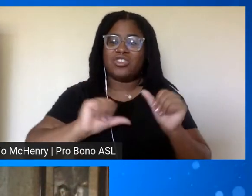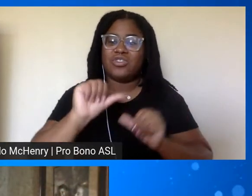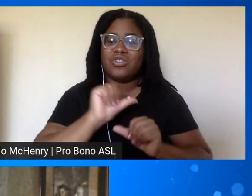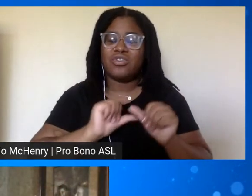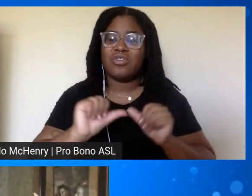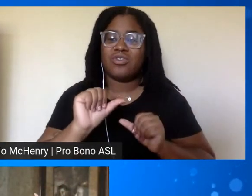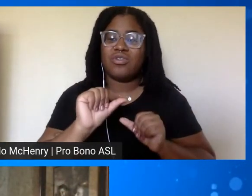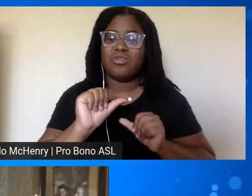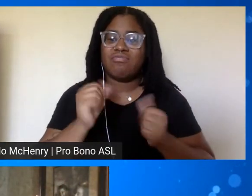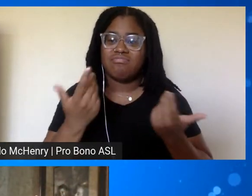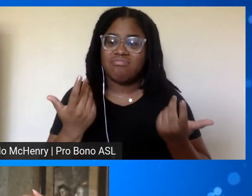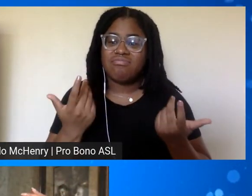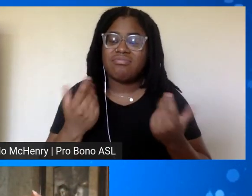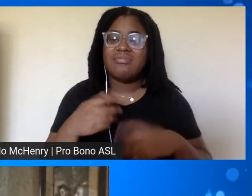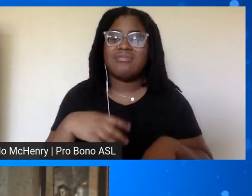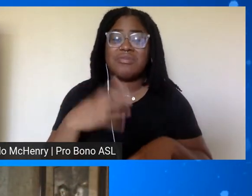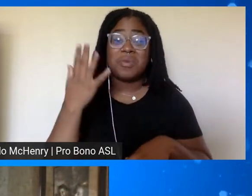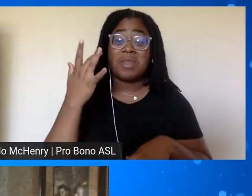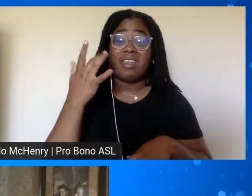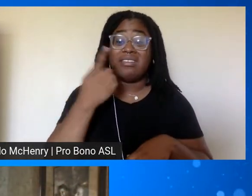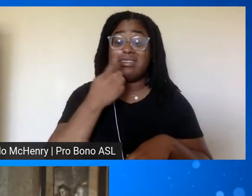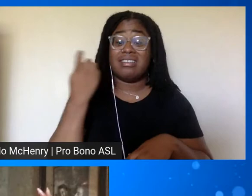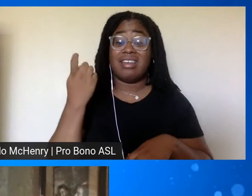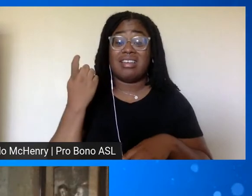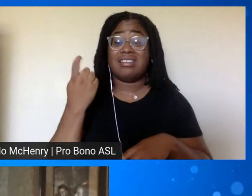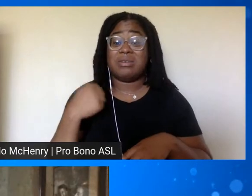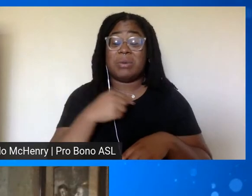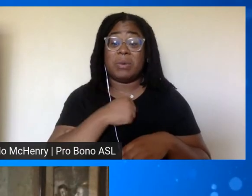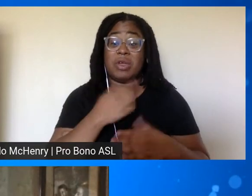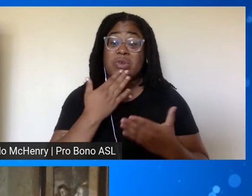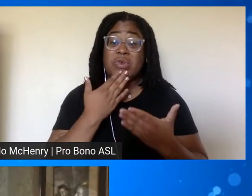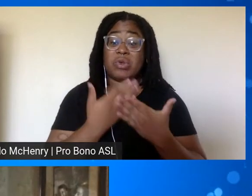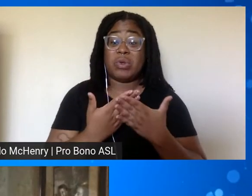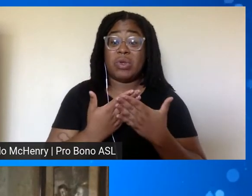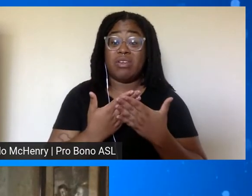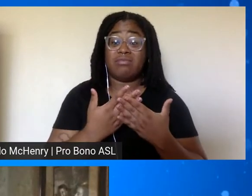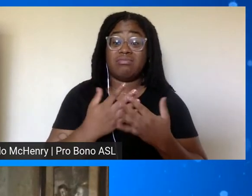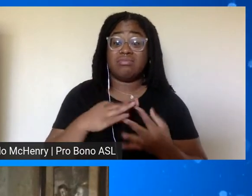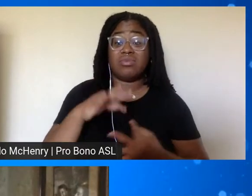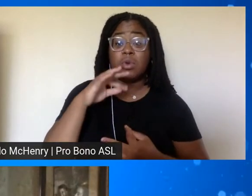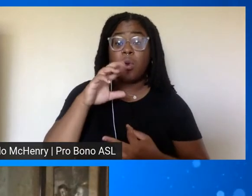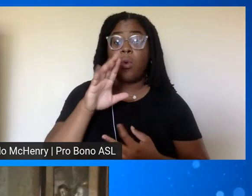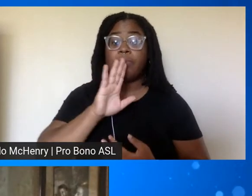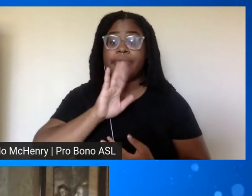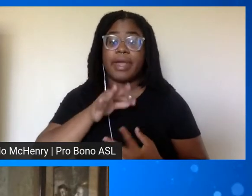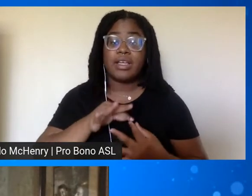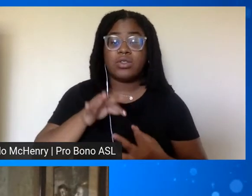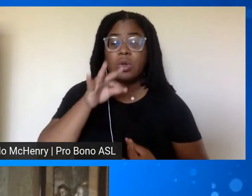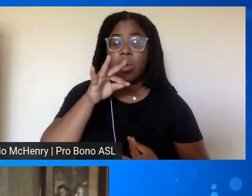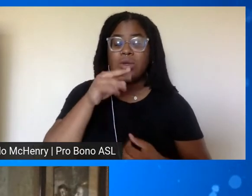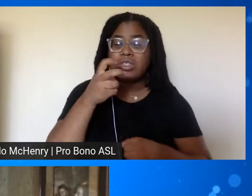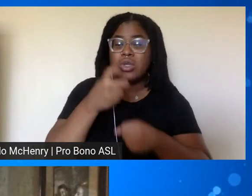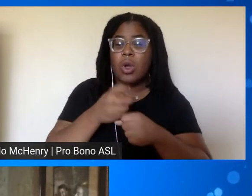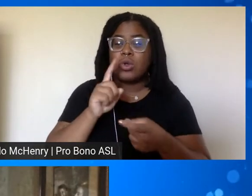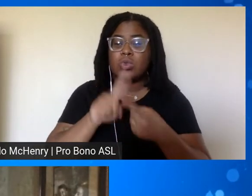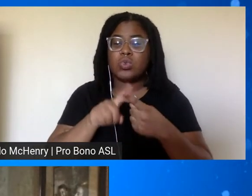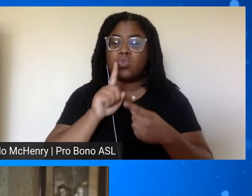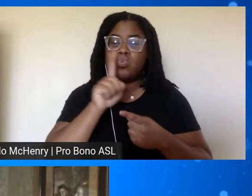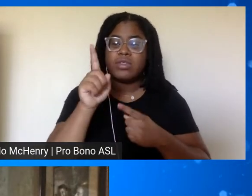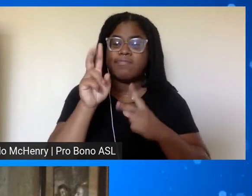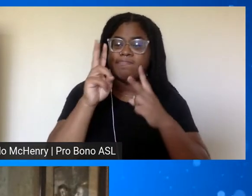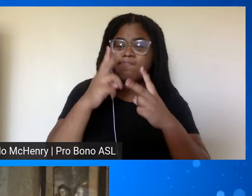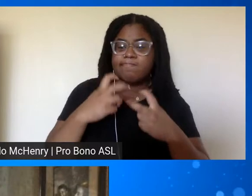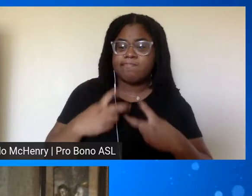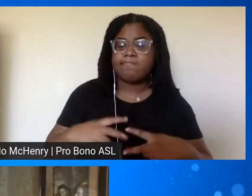unfortunately all of us are either vessels for good or vessels for evil and so it's hard to kind of sift through you know